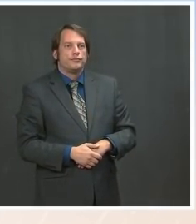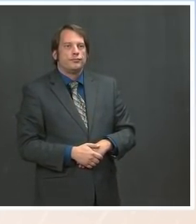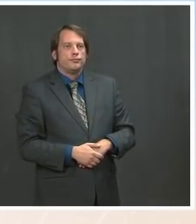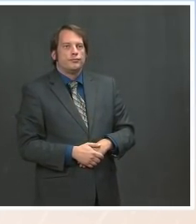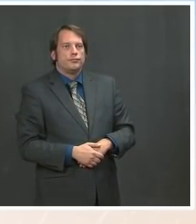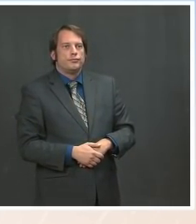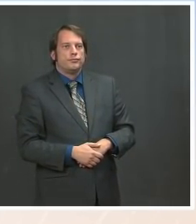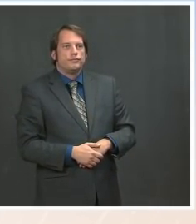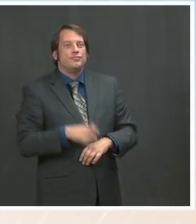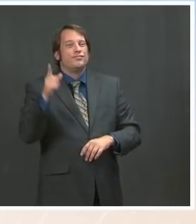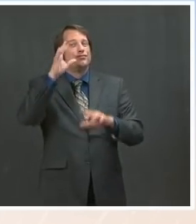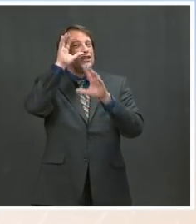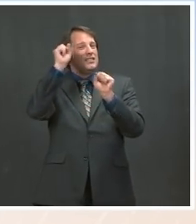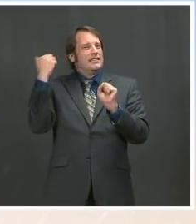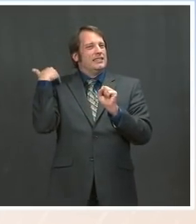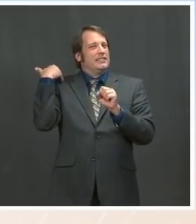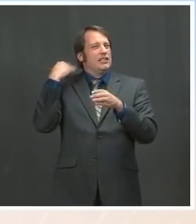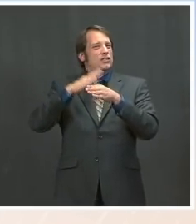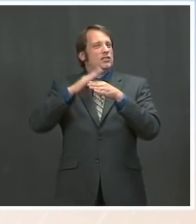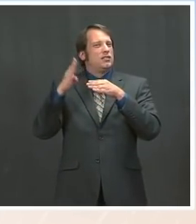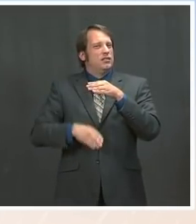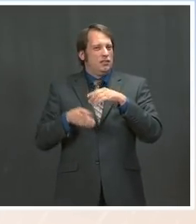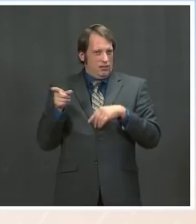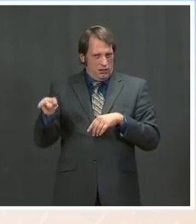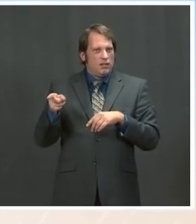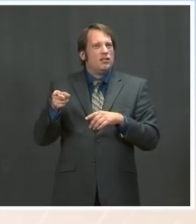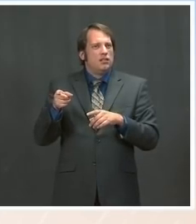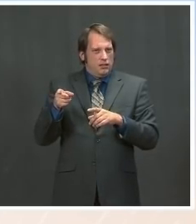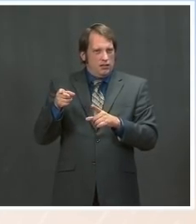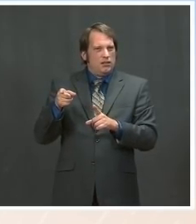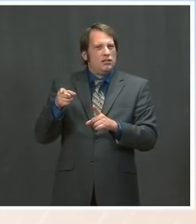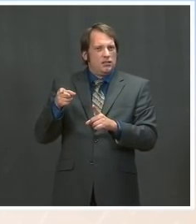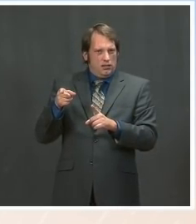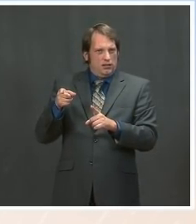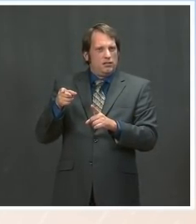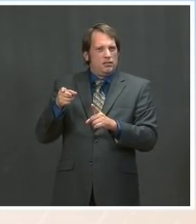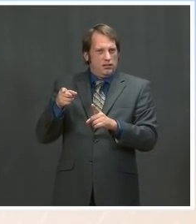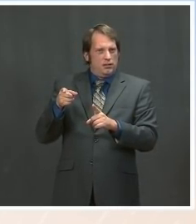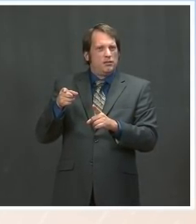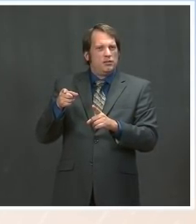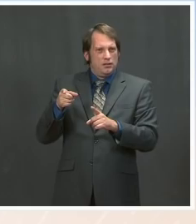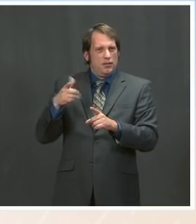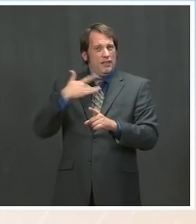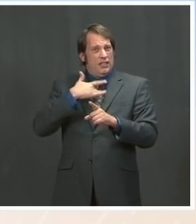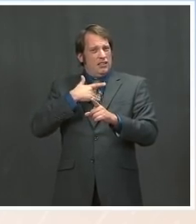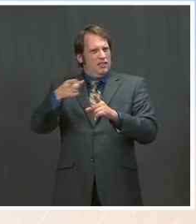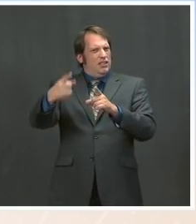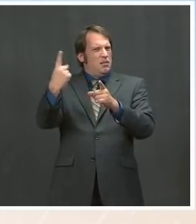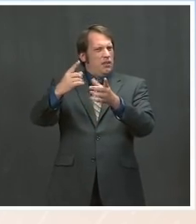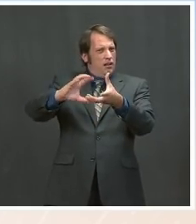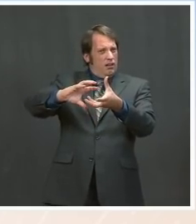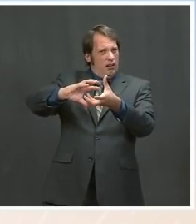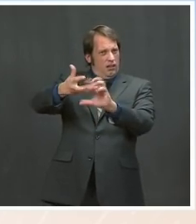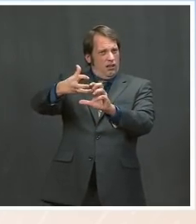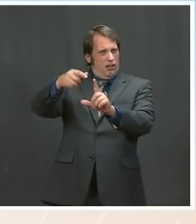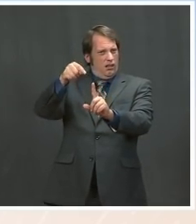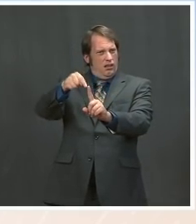a crisis. Is that now the official White House position, that there is indeed a crisis at the border? Ms. Well, let me first say